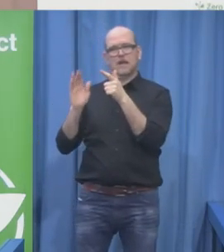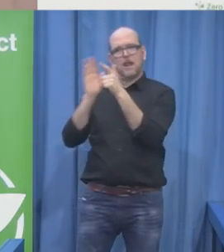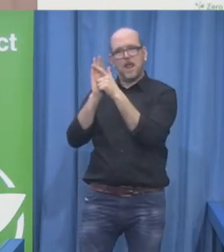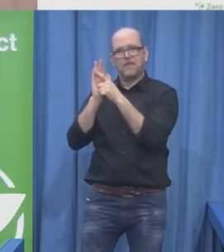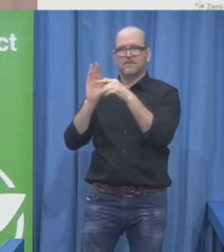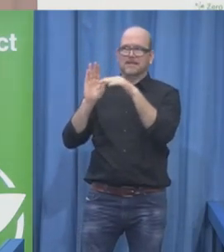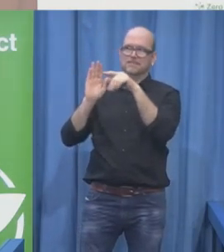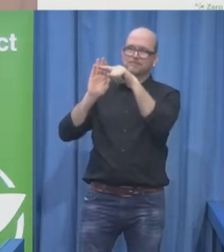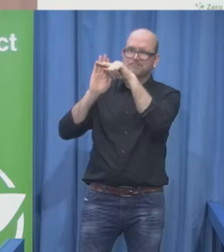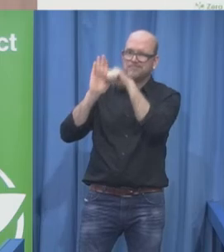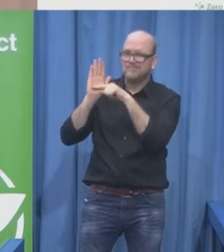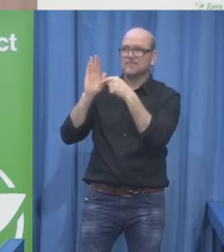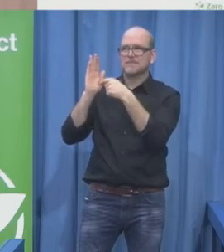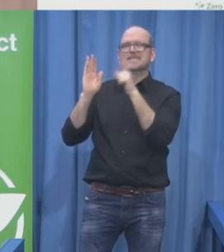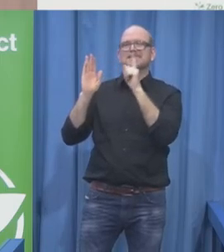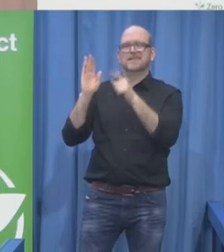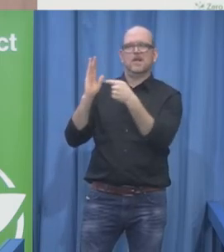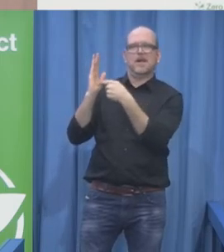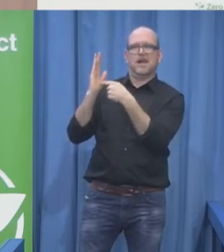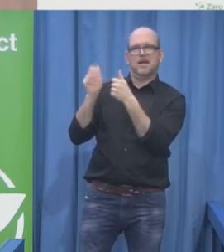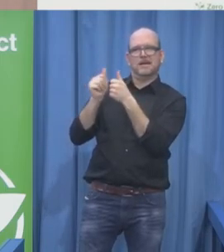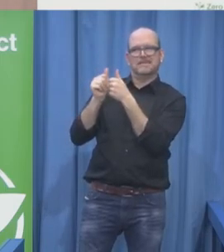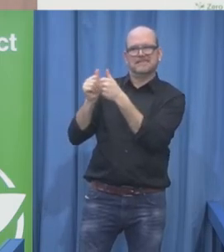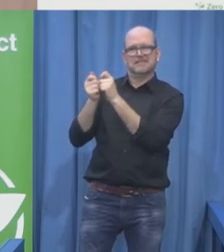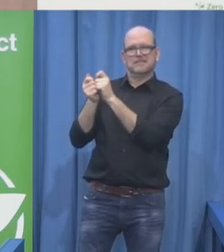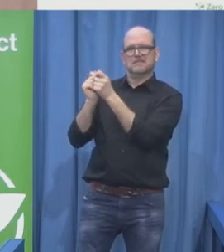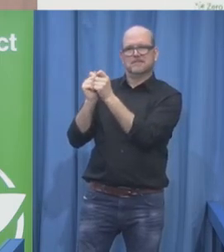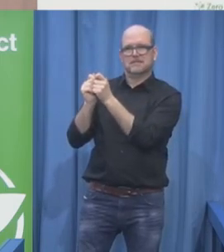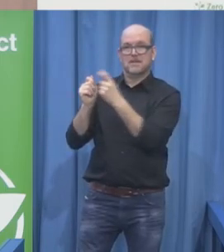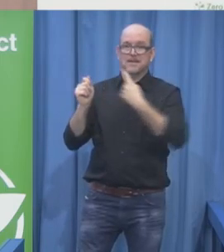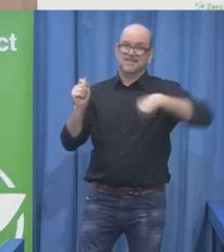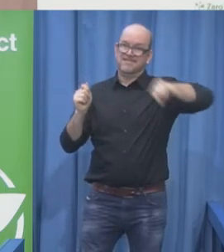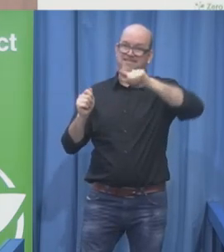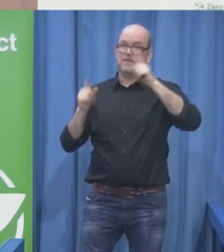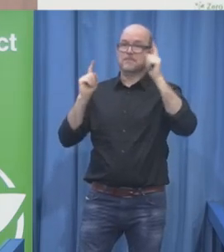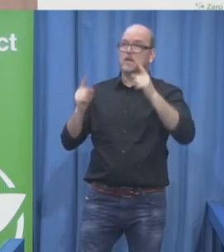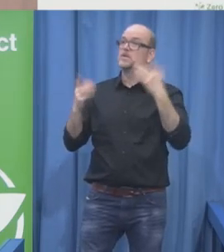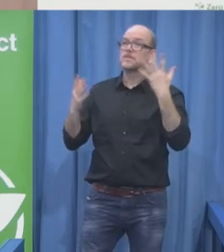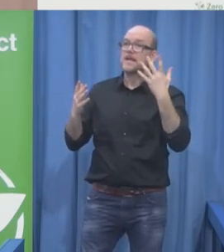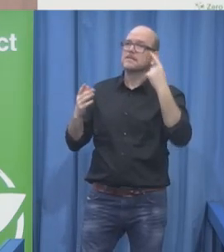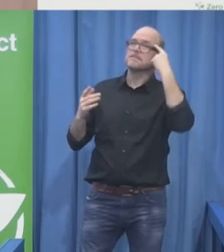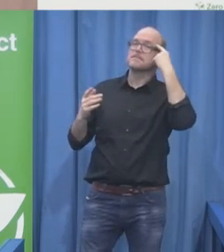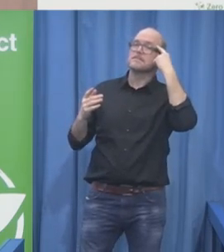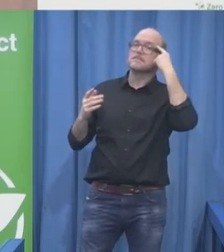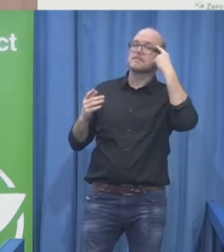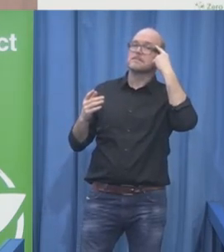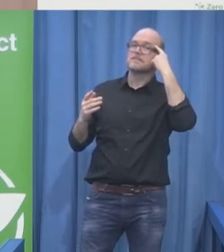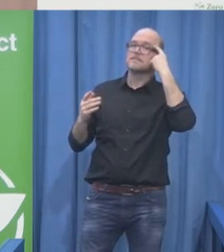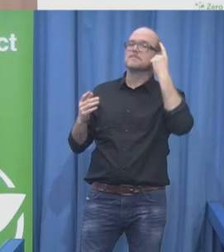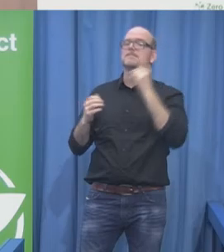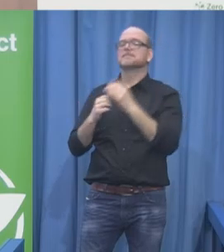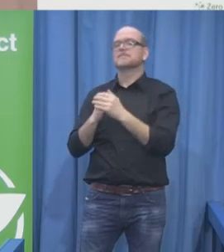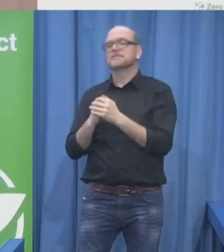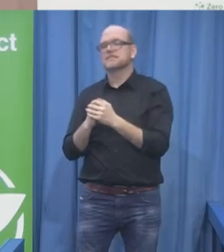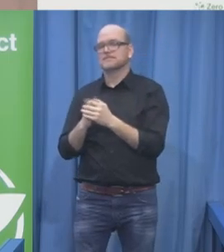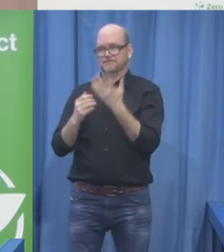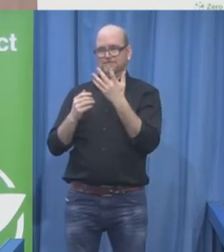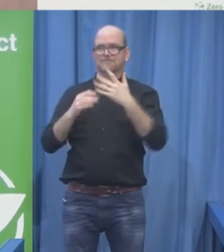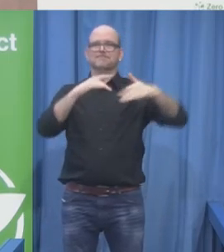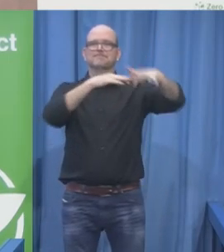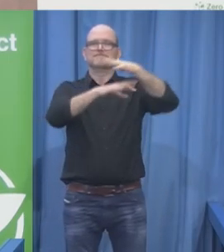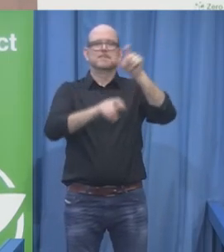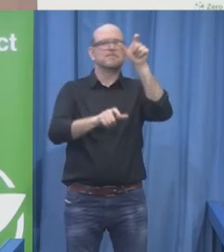Nations and work with the United Nations, what we need to achieve is the mainstreaming of disability as a